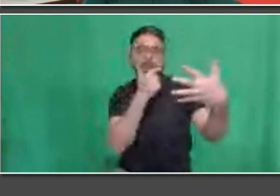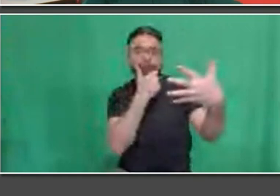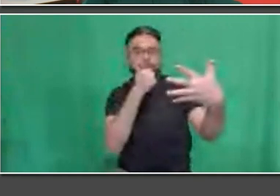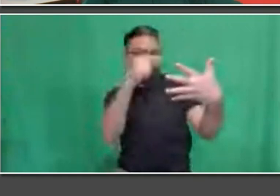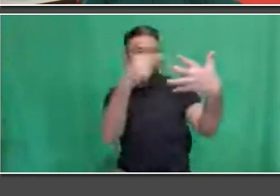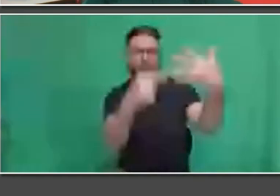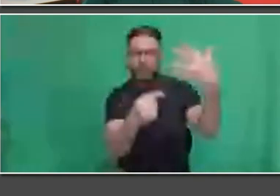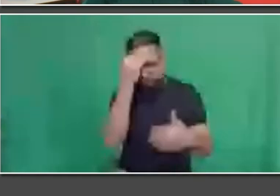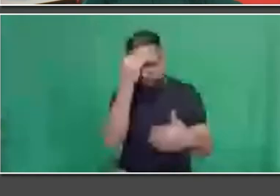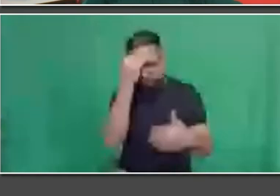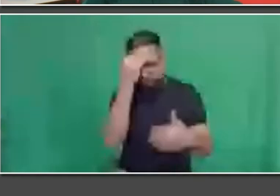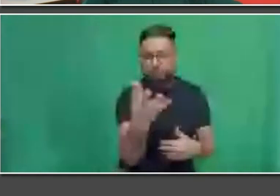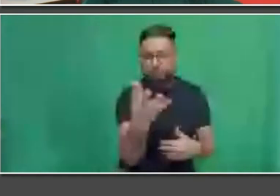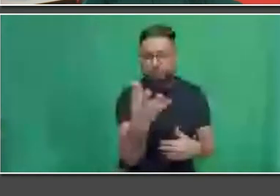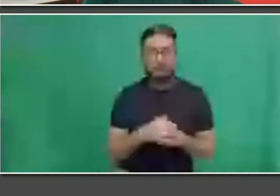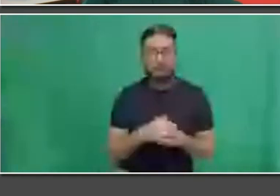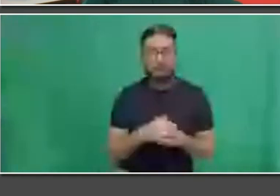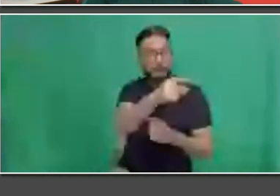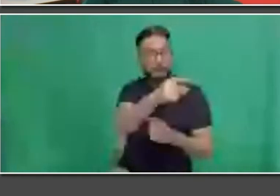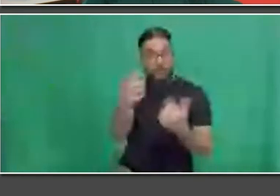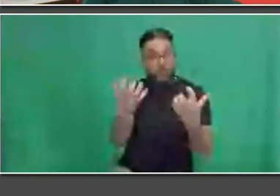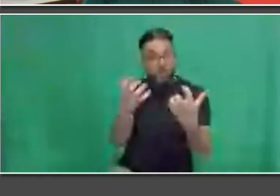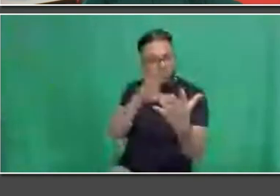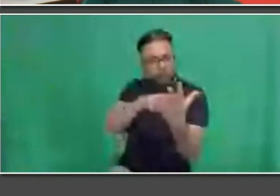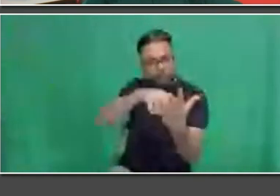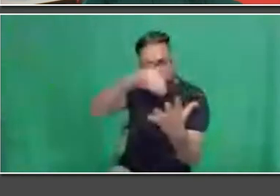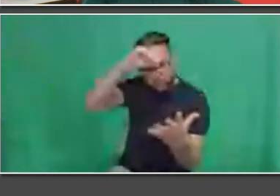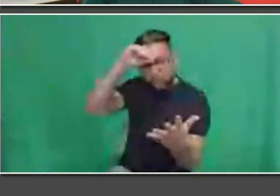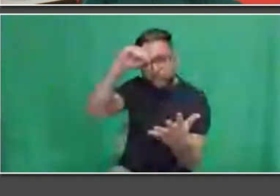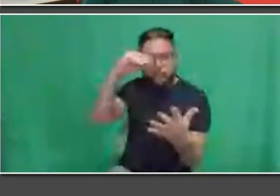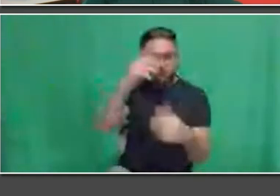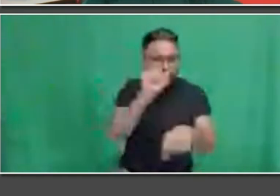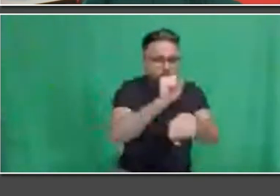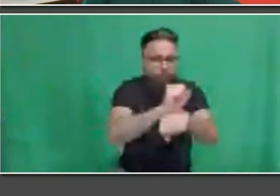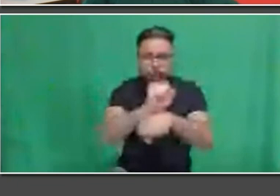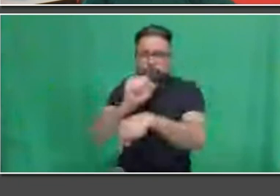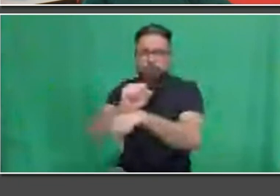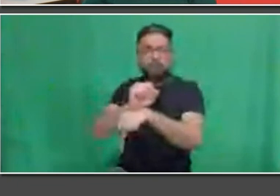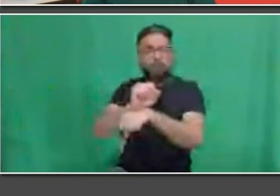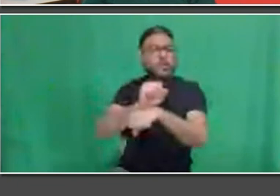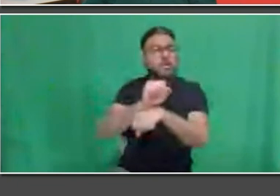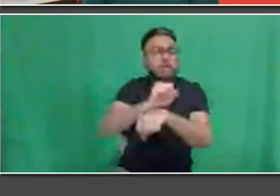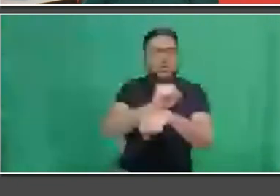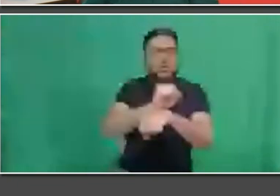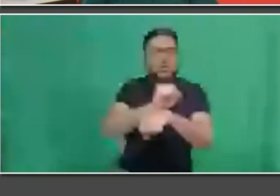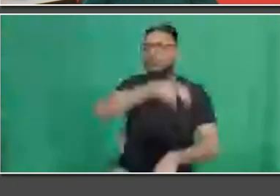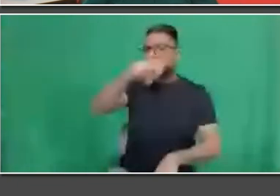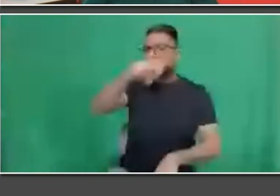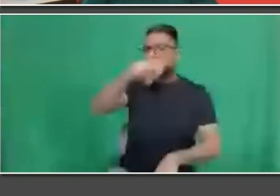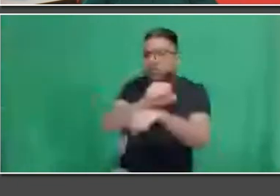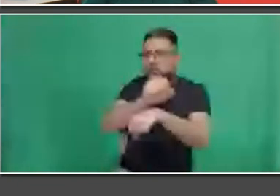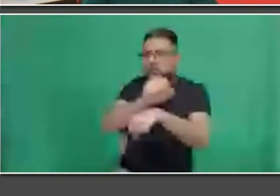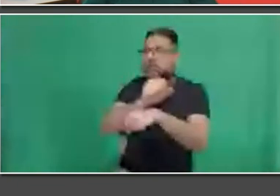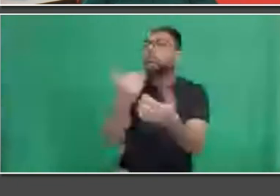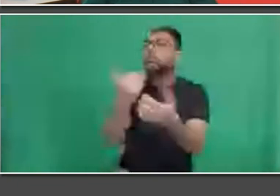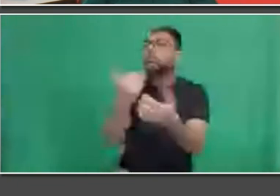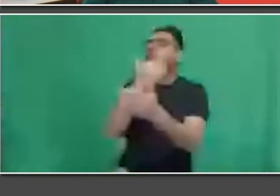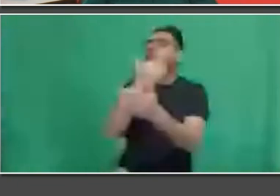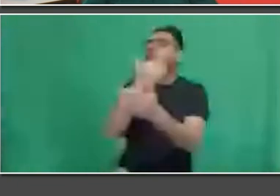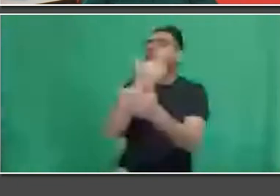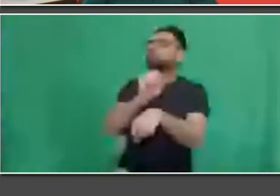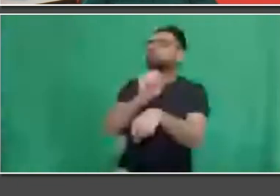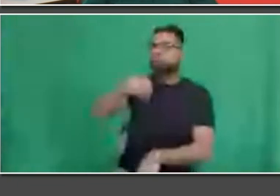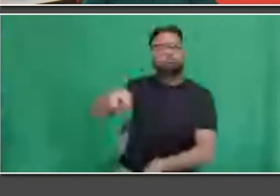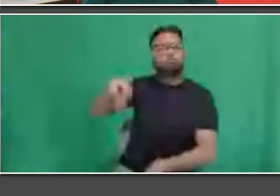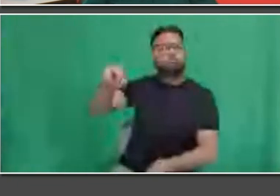organizations will persist as TTC is growing. Public transportation will remain very relevant and topical